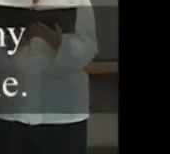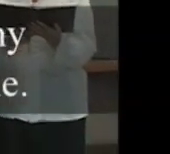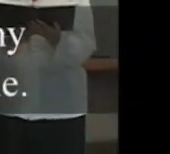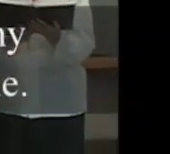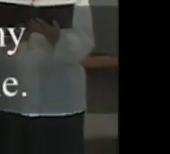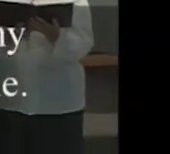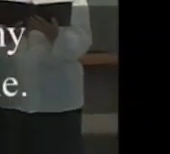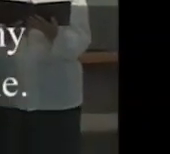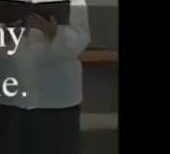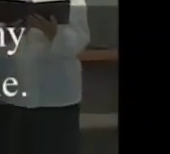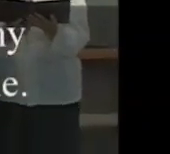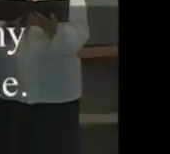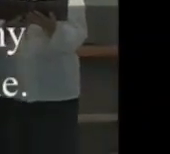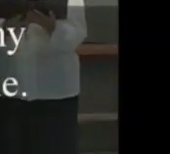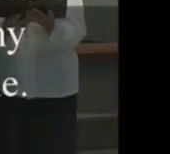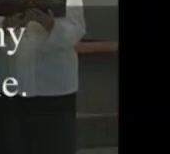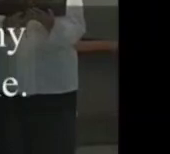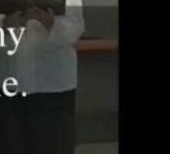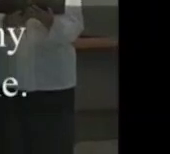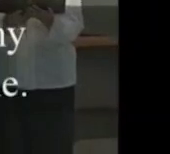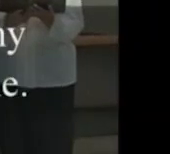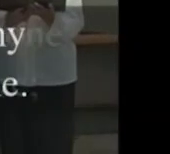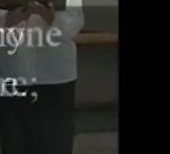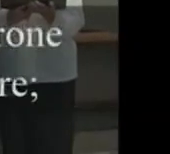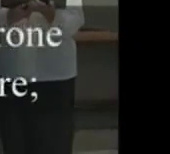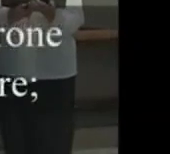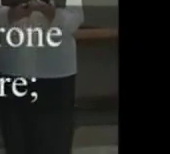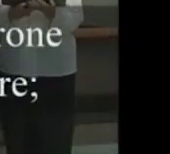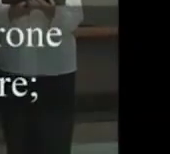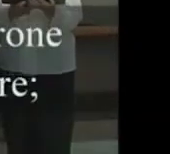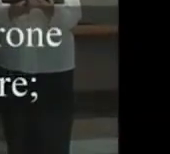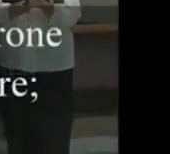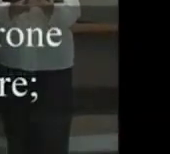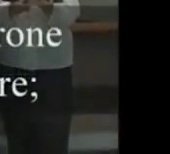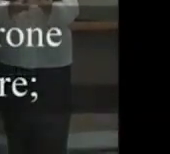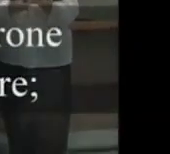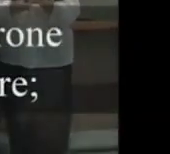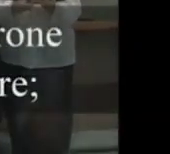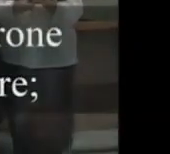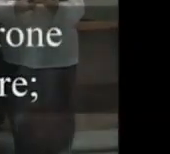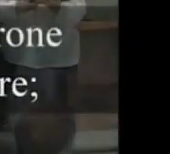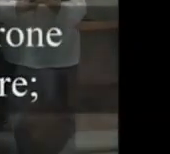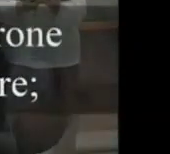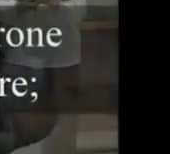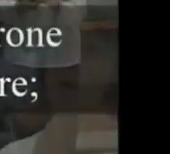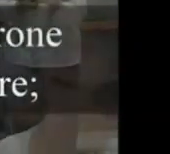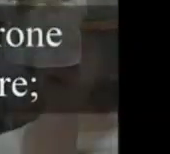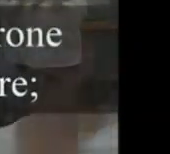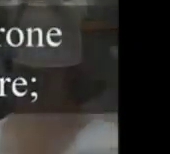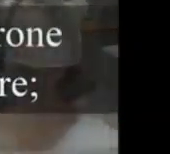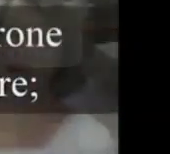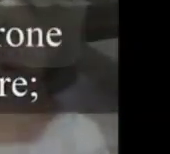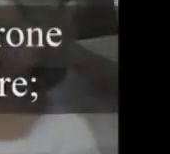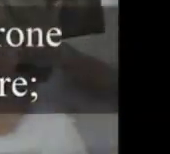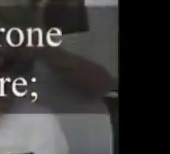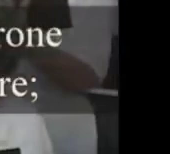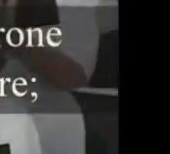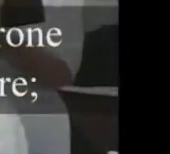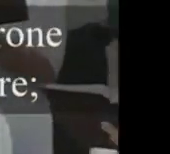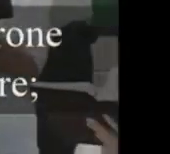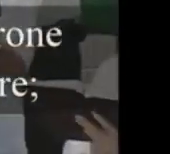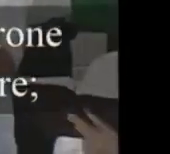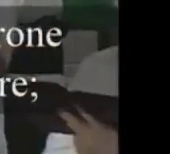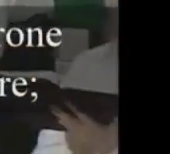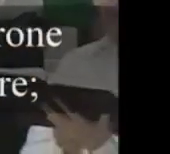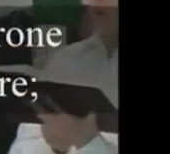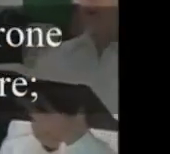eternal home. Under the shadow of thy throne,